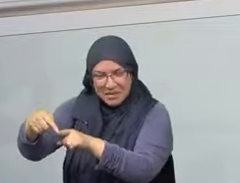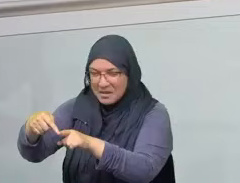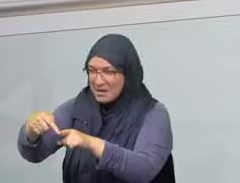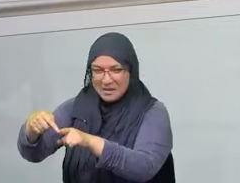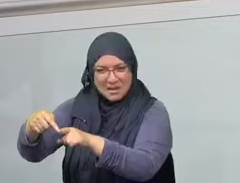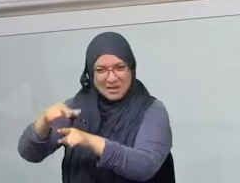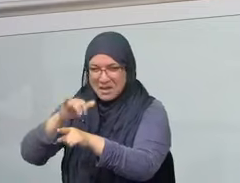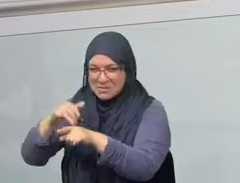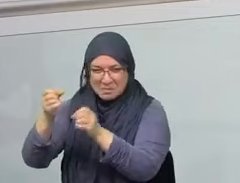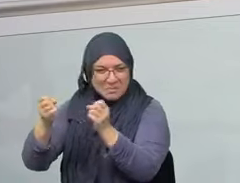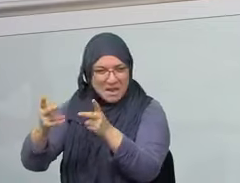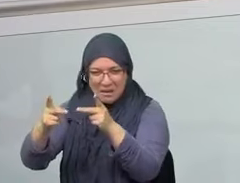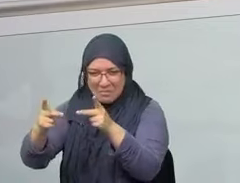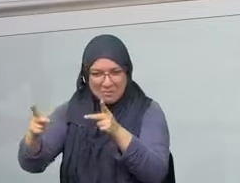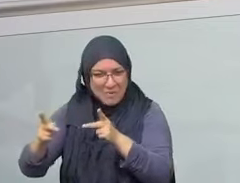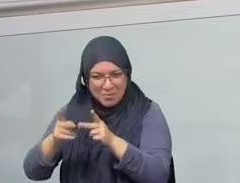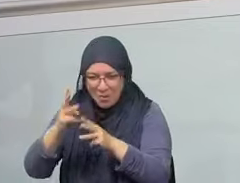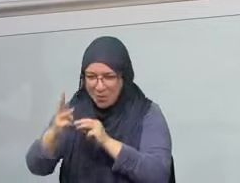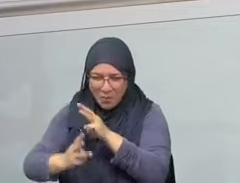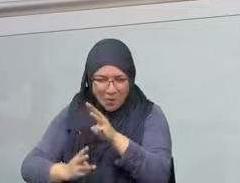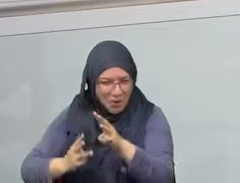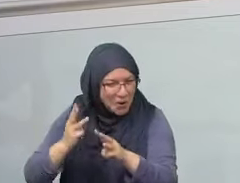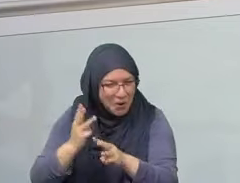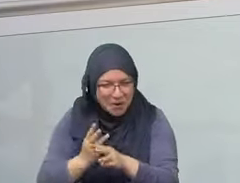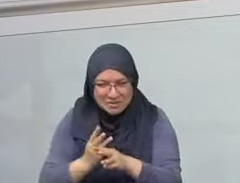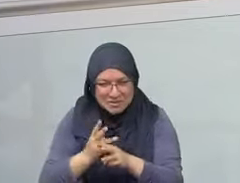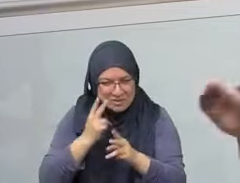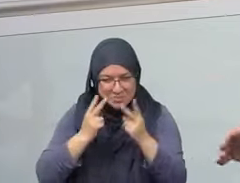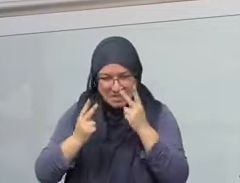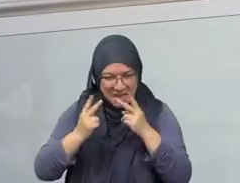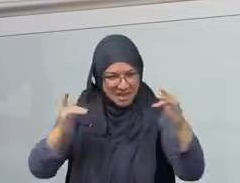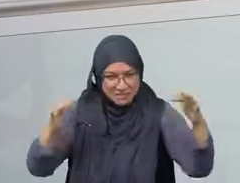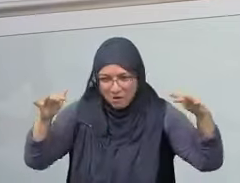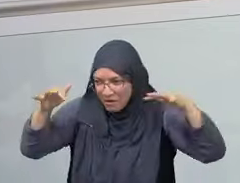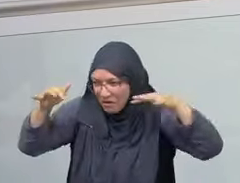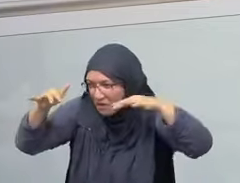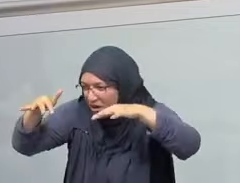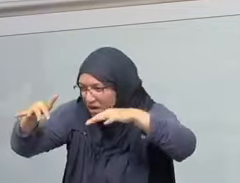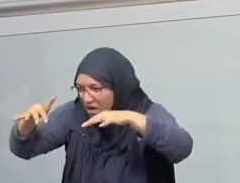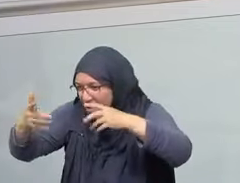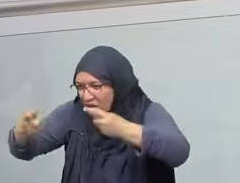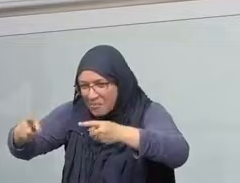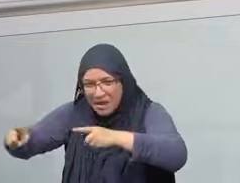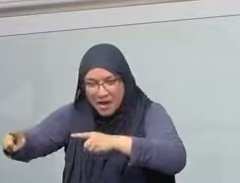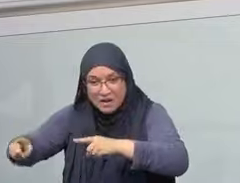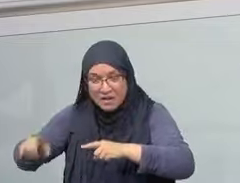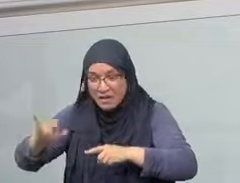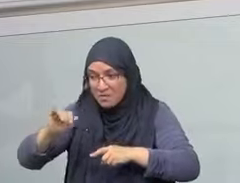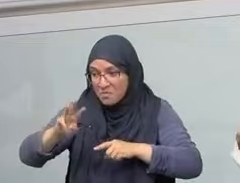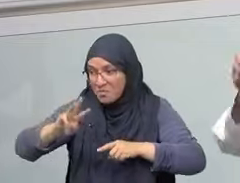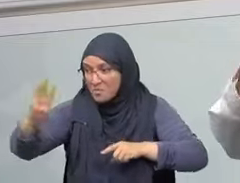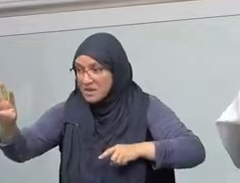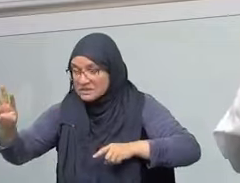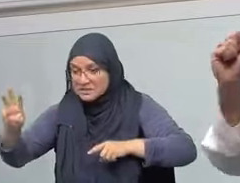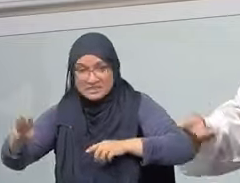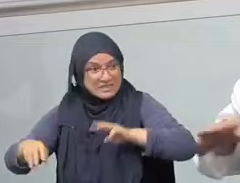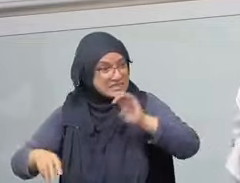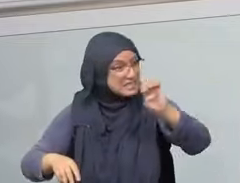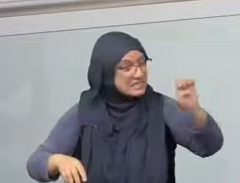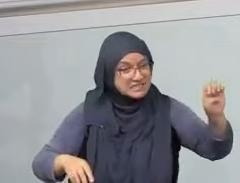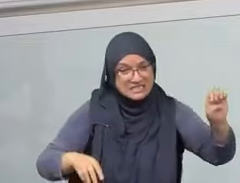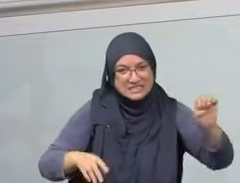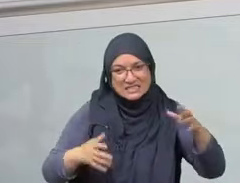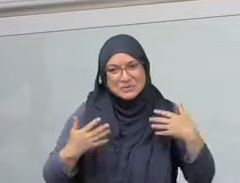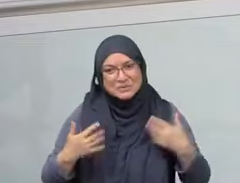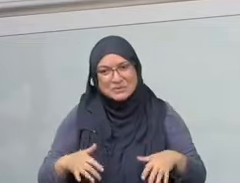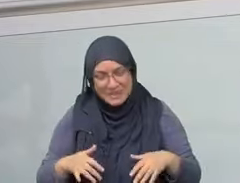Many parts of the world. That is an evil that we see happening in the West and in the East. We see it with the Uyghurs and we see it with the